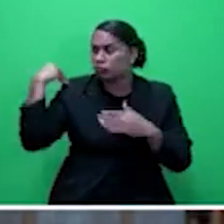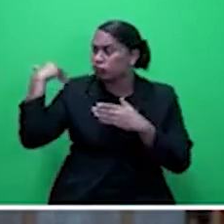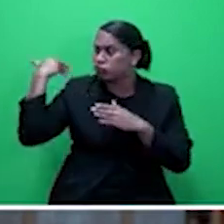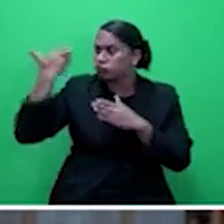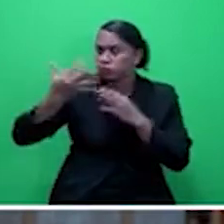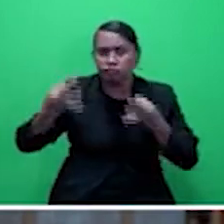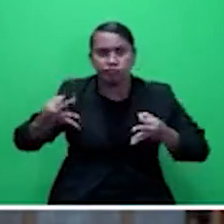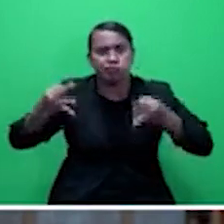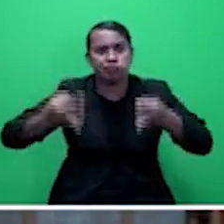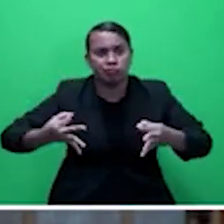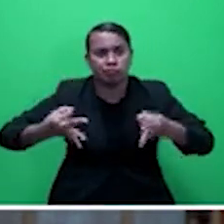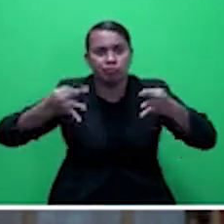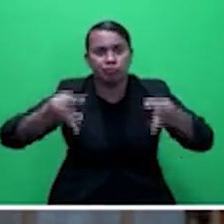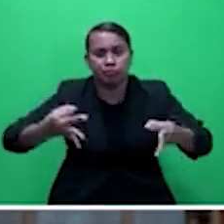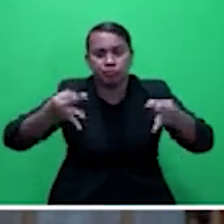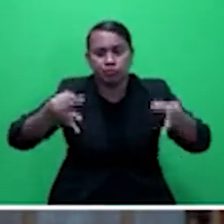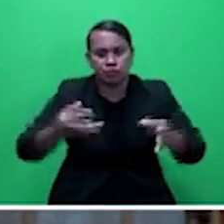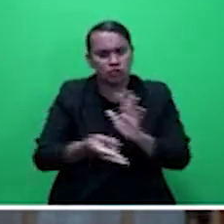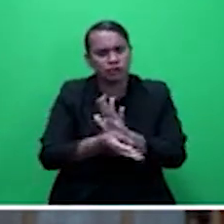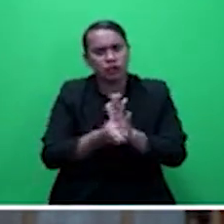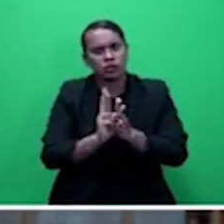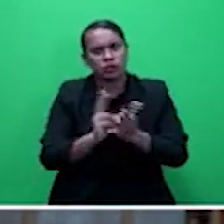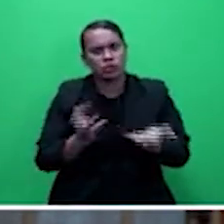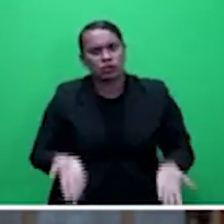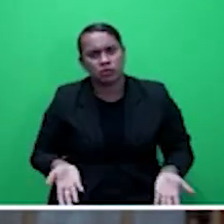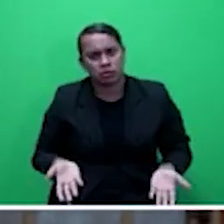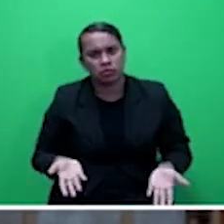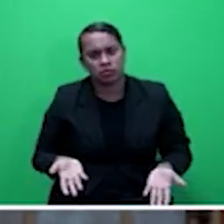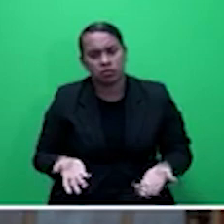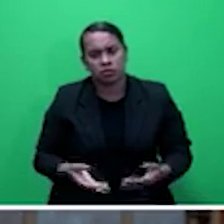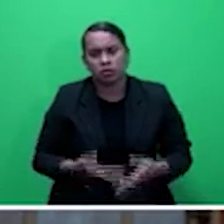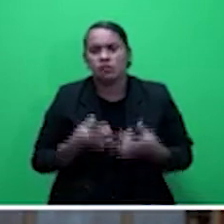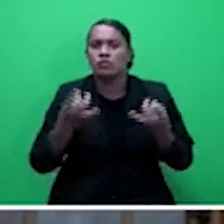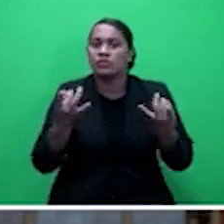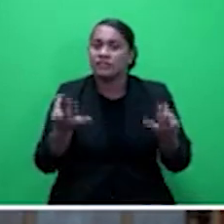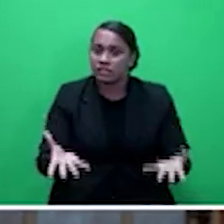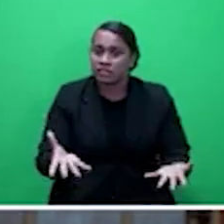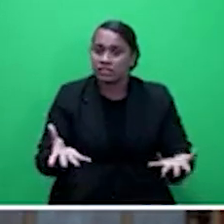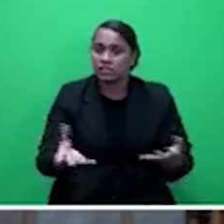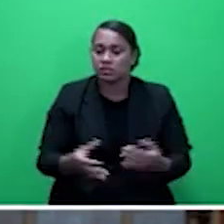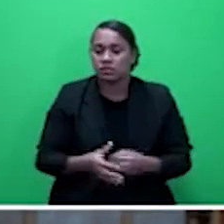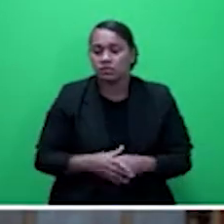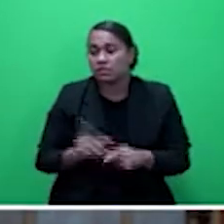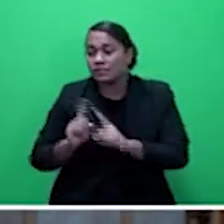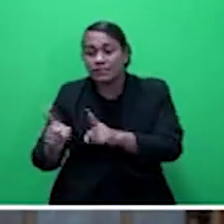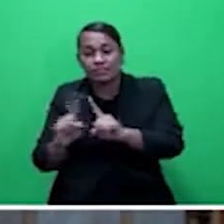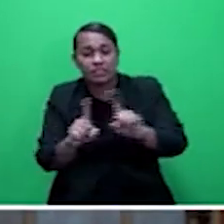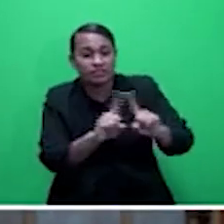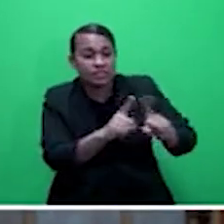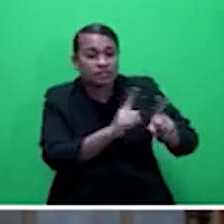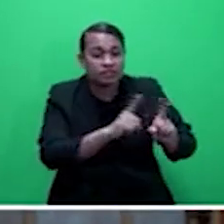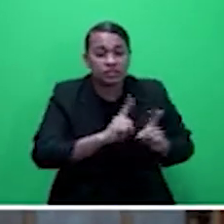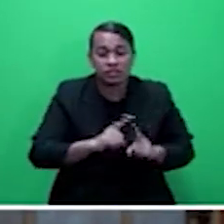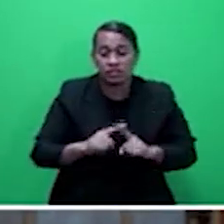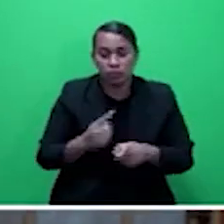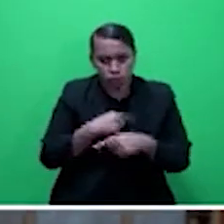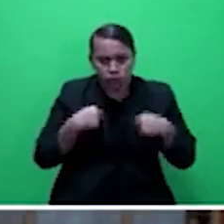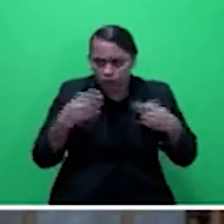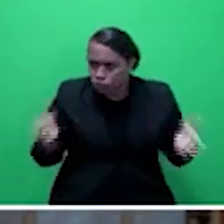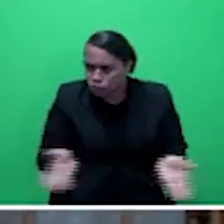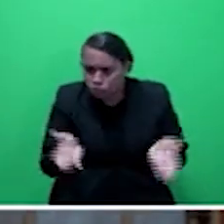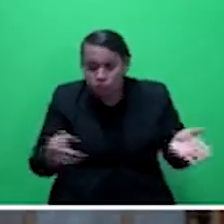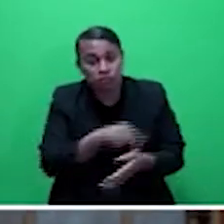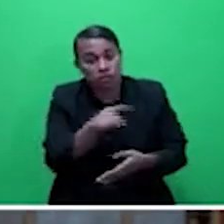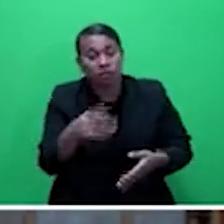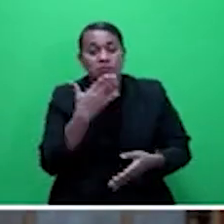a review in terms of the provisions. And we are urging the government to